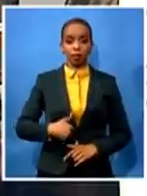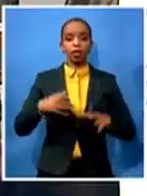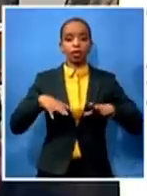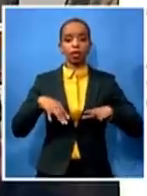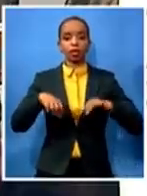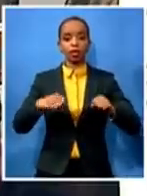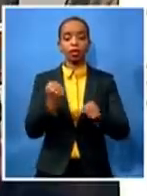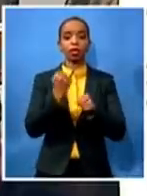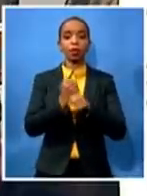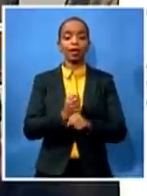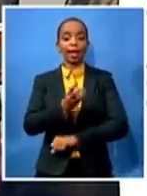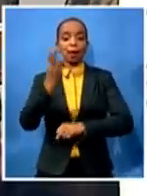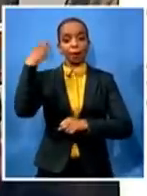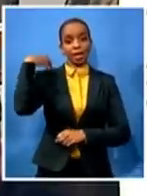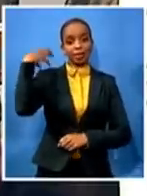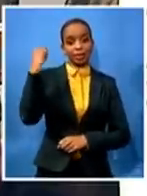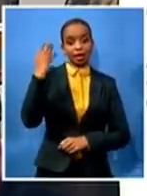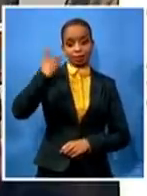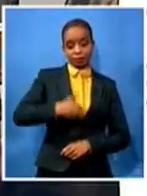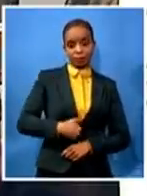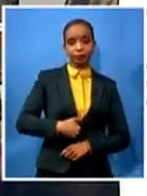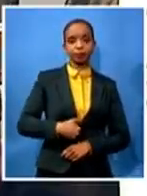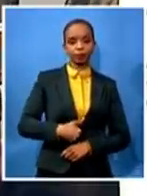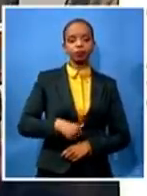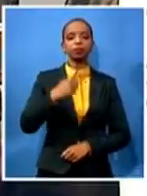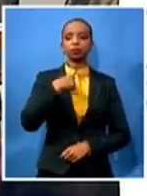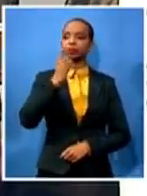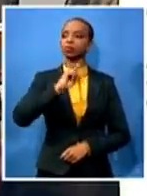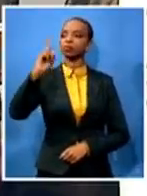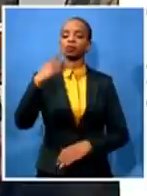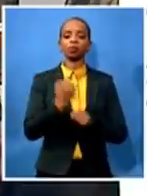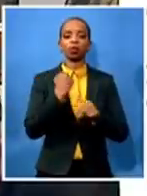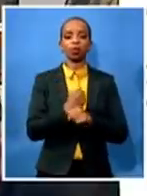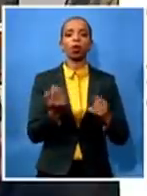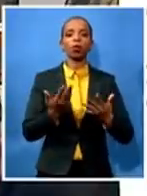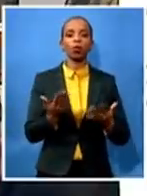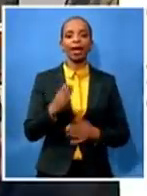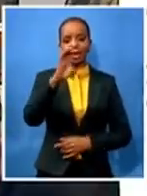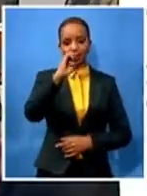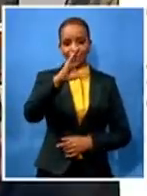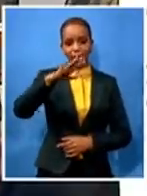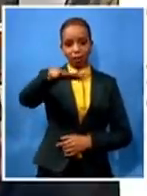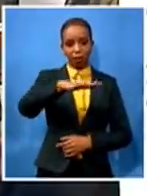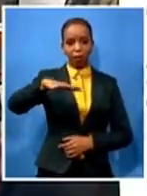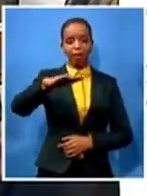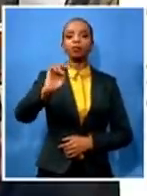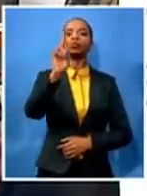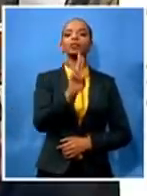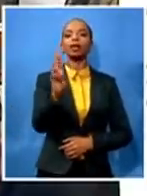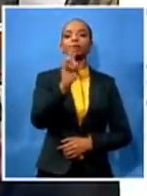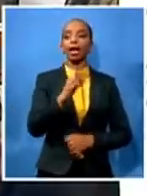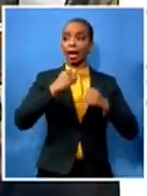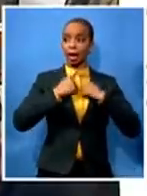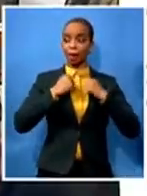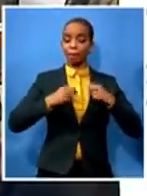work in the eastern cape in umtata there was a break-in into my room and only to find that